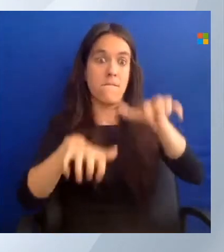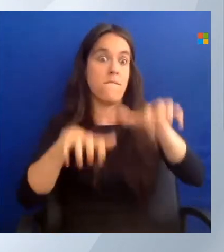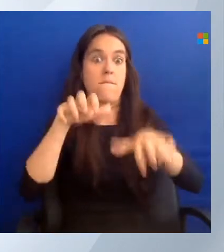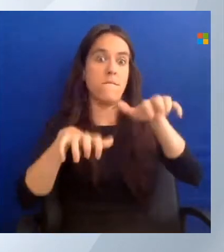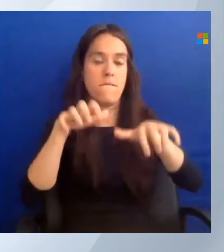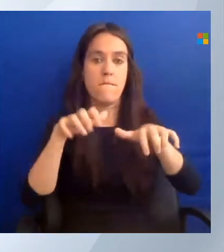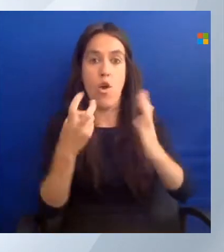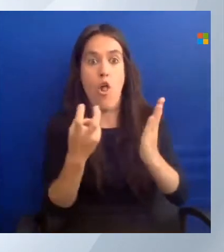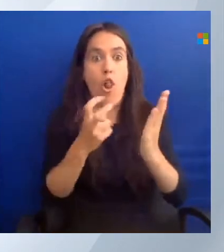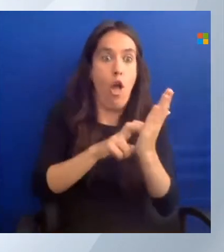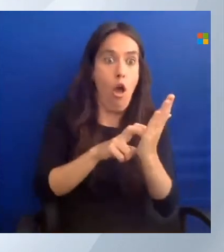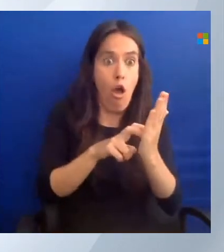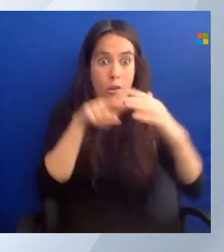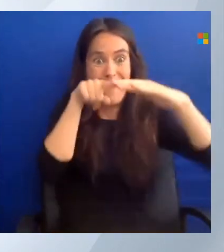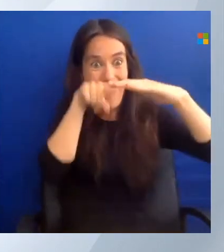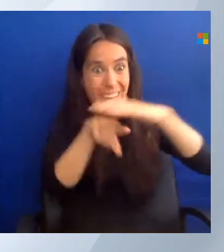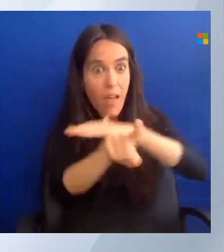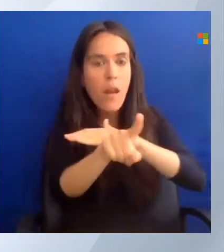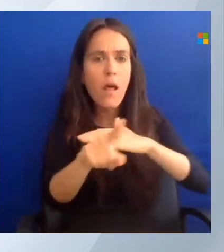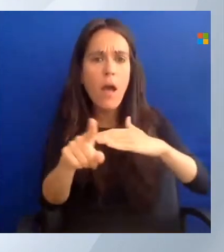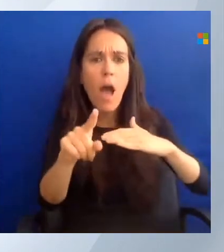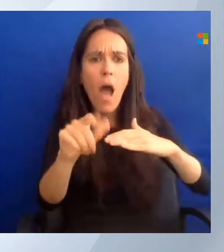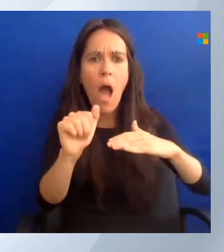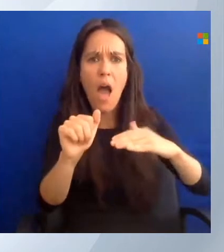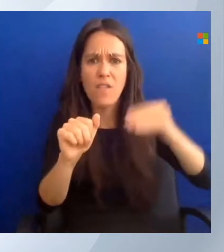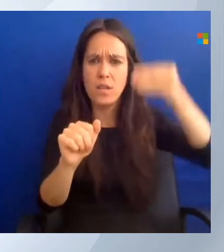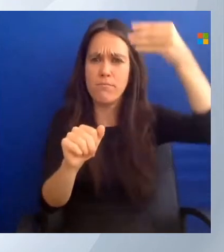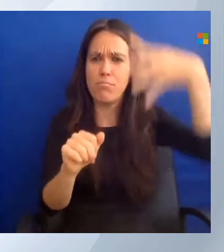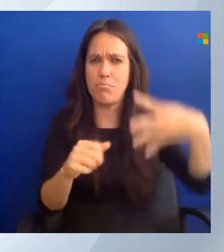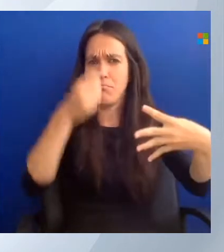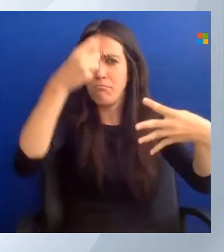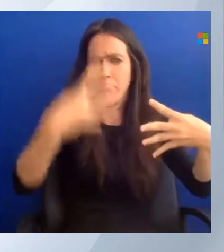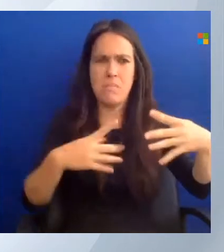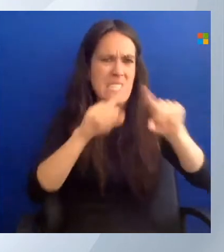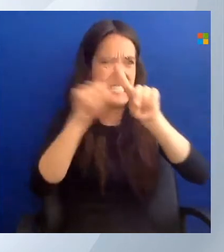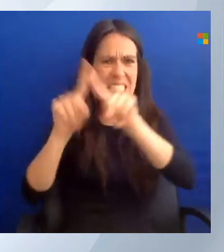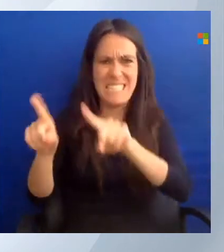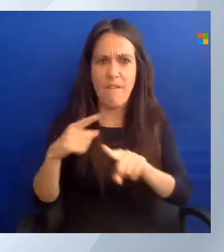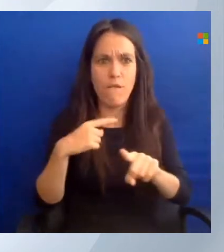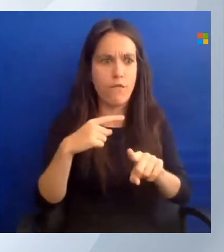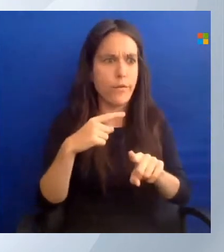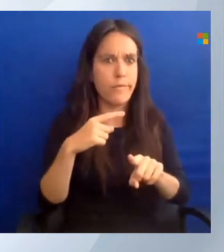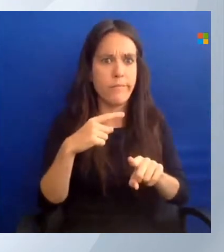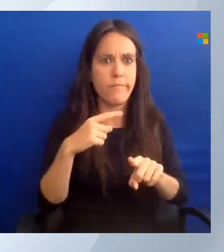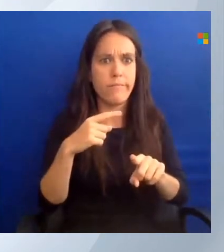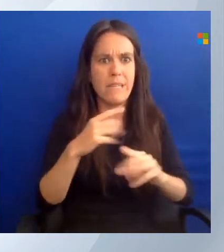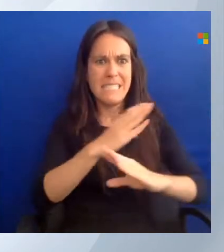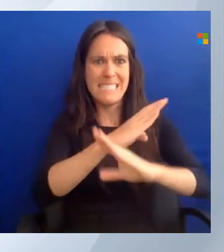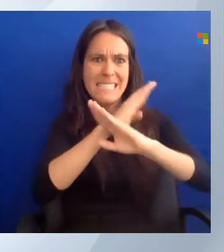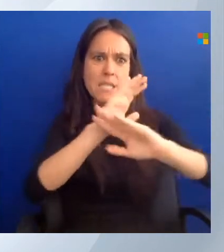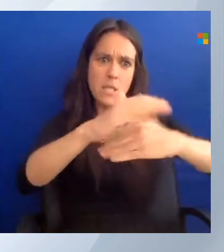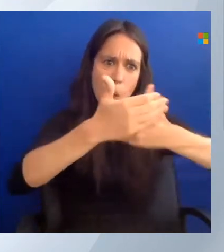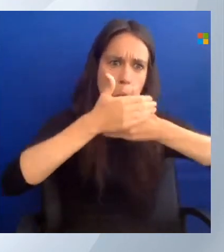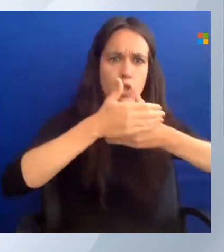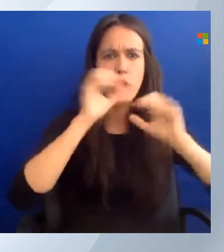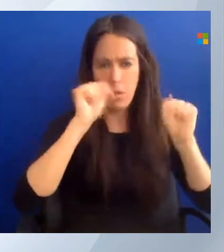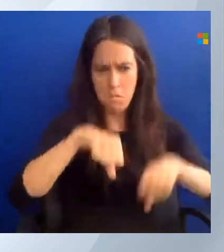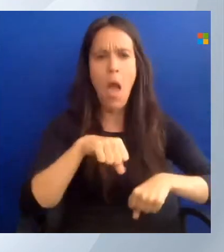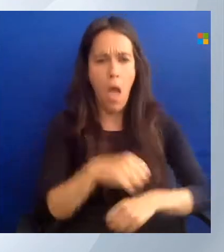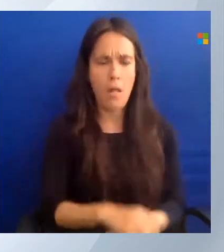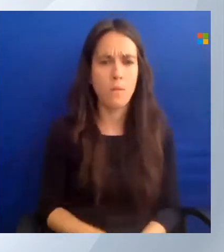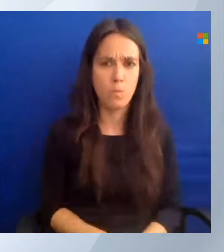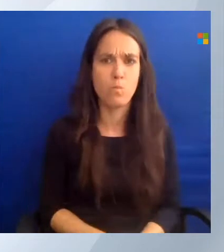that I can make use of multi-factor authentication or conditional access or other security measures. And that's how you